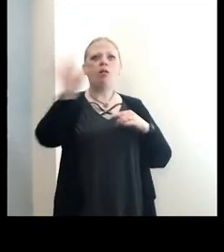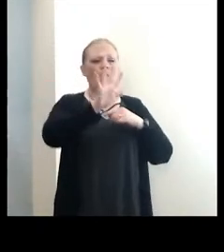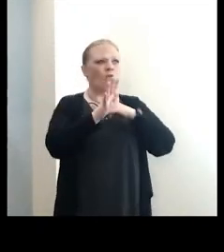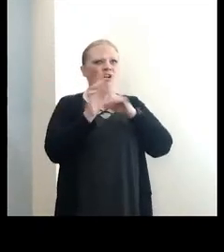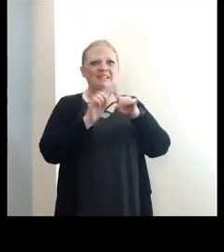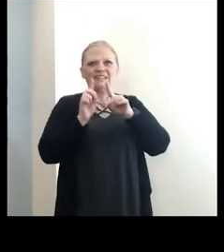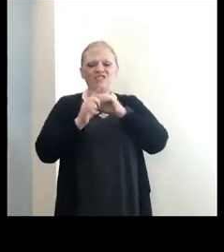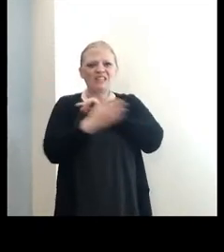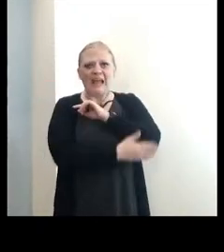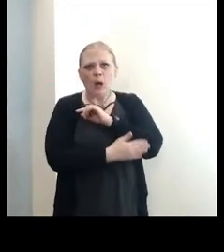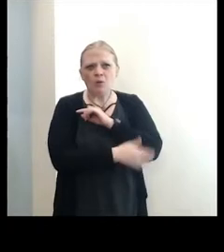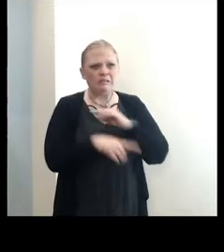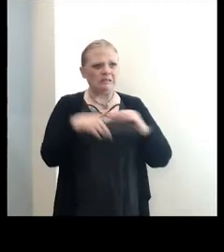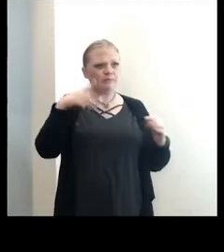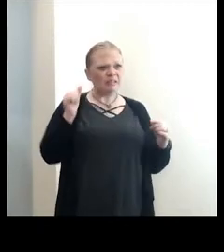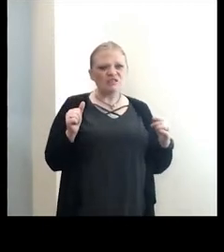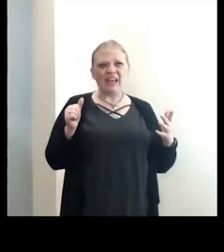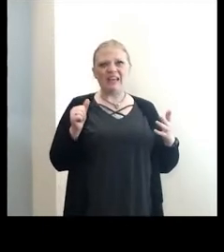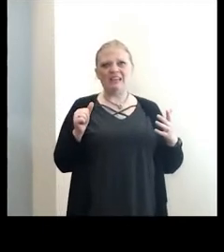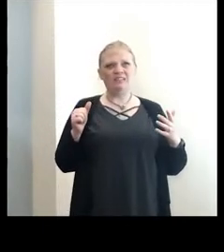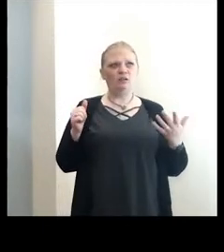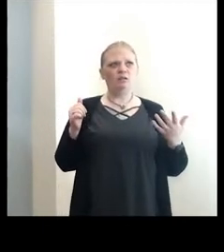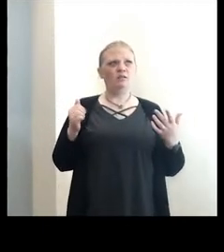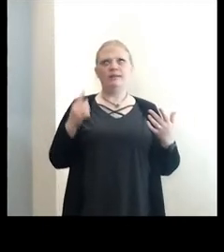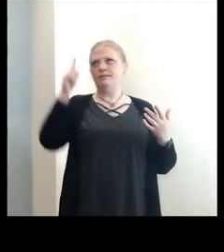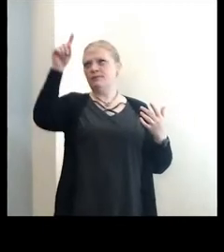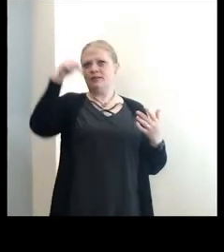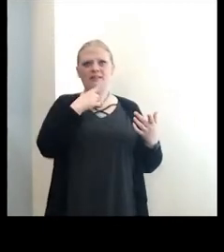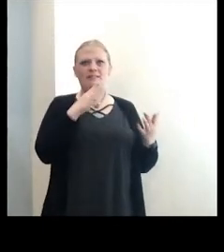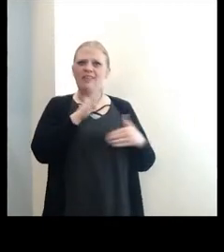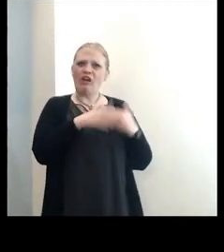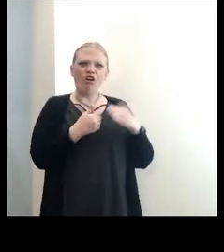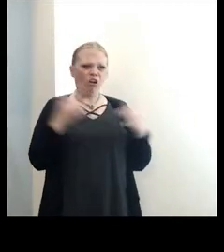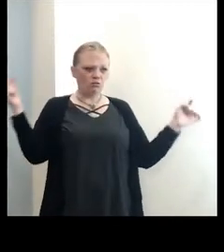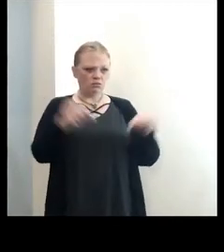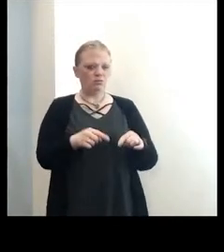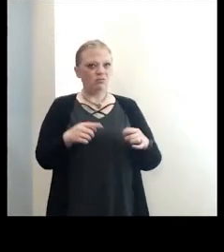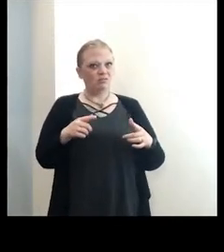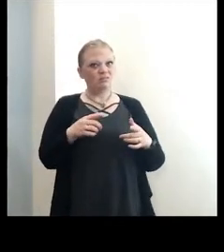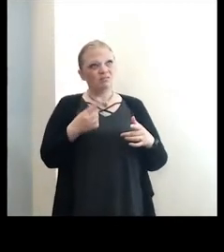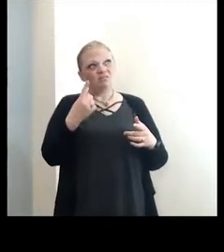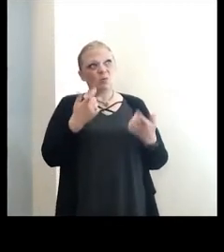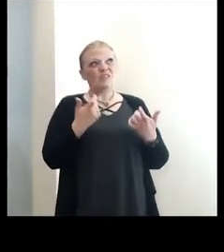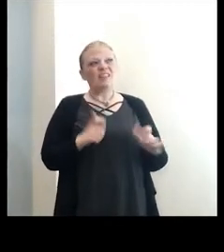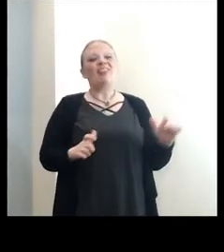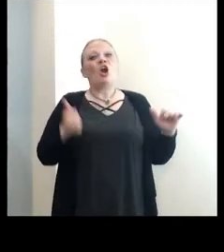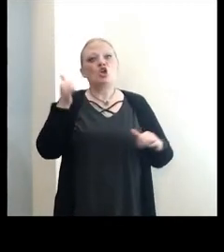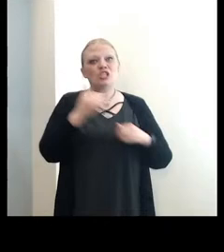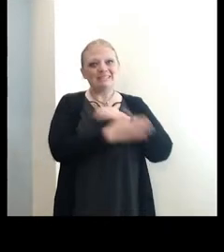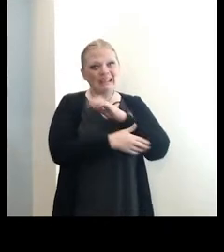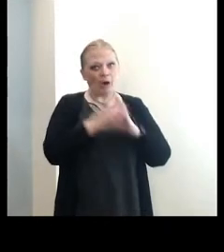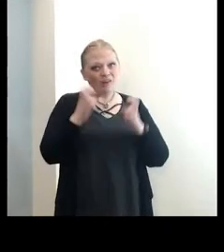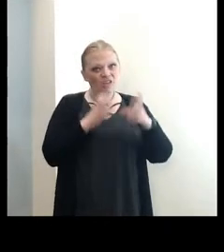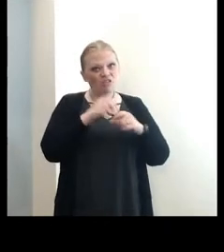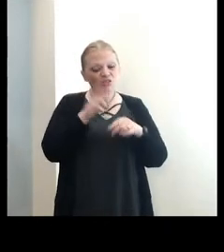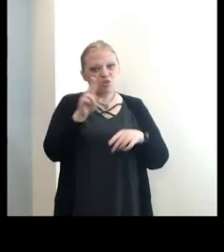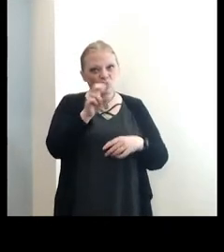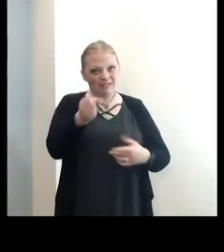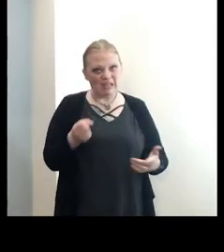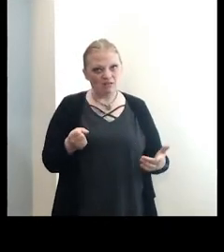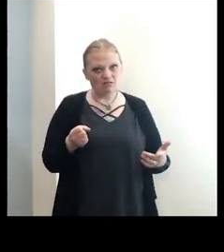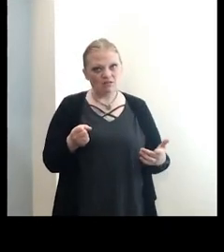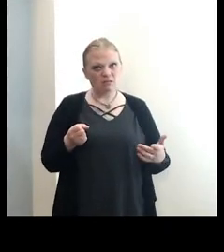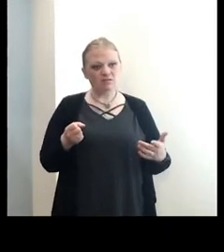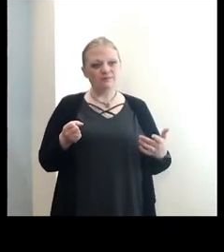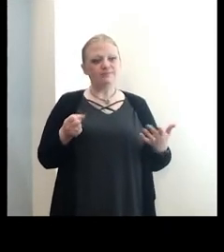Wyoming, Pennsylvania, Niagara County that come to the Erie County Fair. It is one of the largest county fairs in the United States. And as a